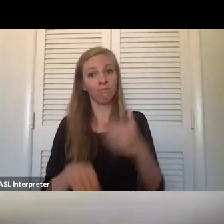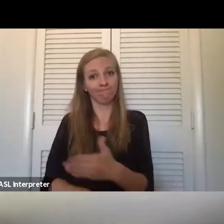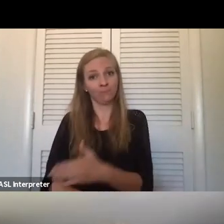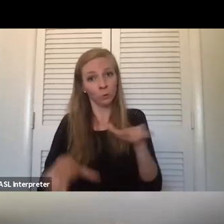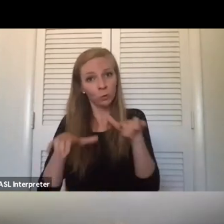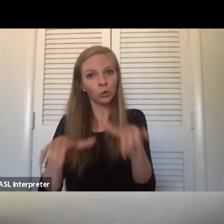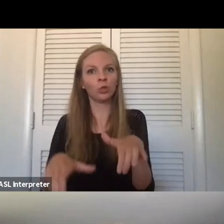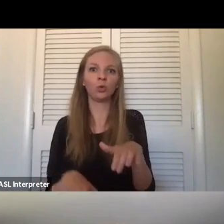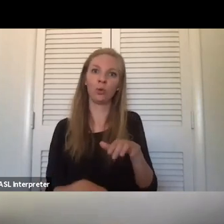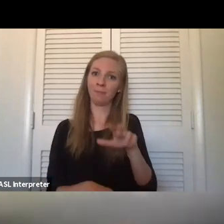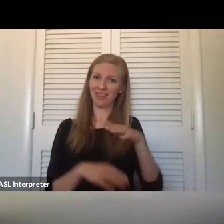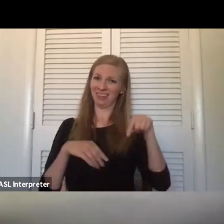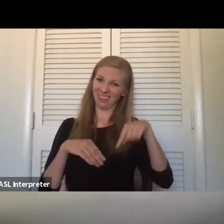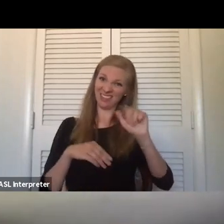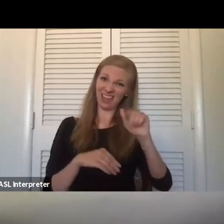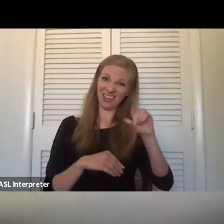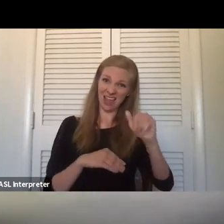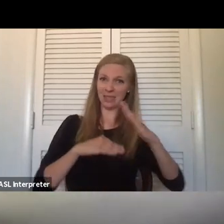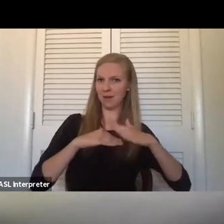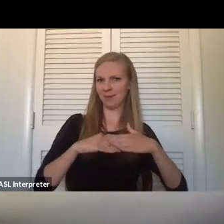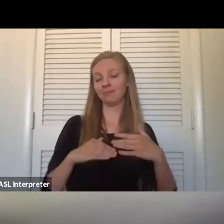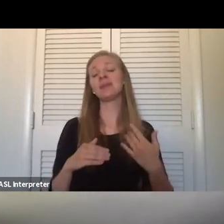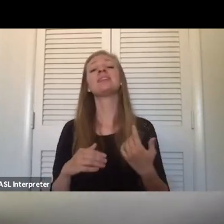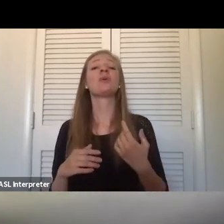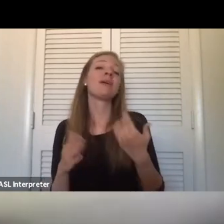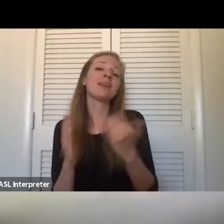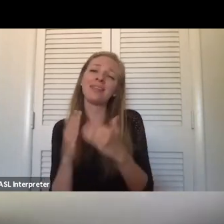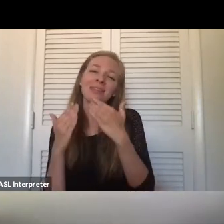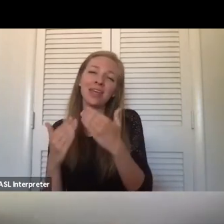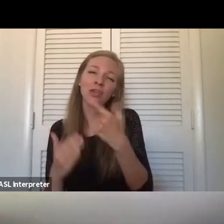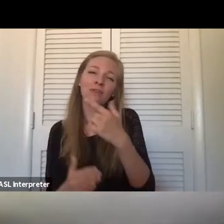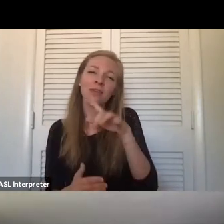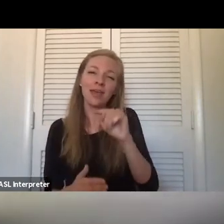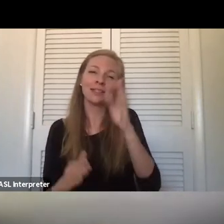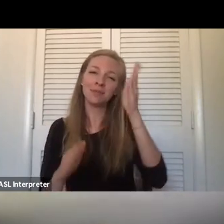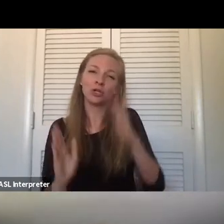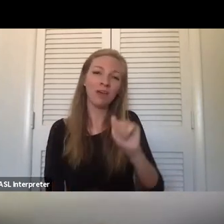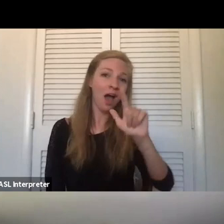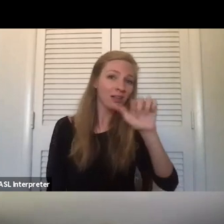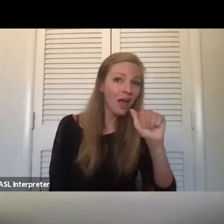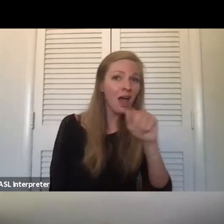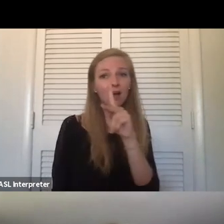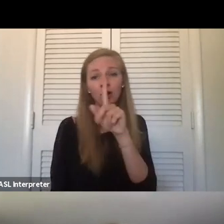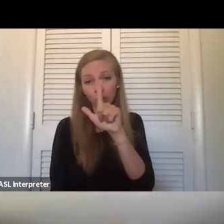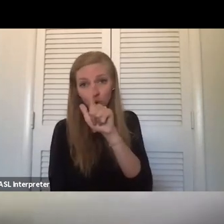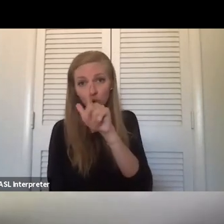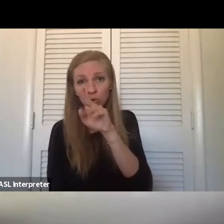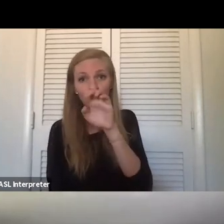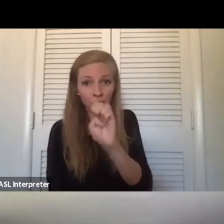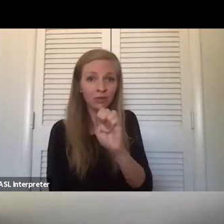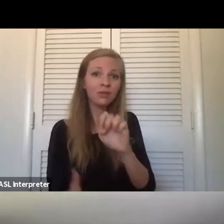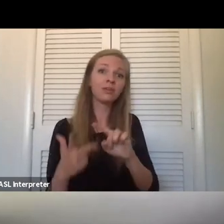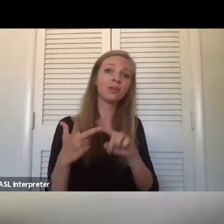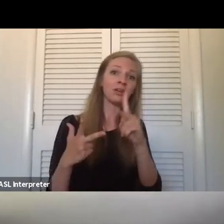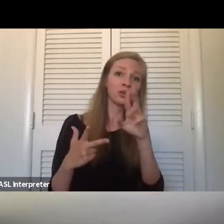which brings me to say thank you, of course, to all of our guest speakers, Alia and Luke, of course, Chris and my colleague, Stephanie